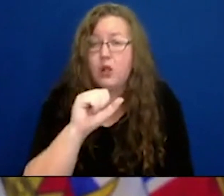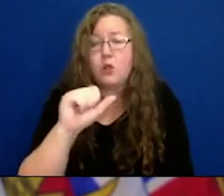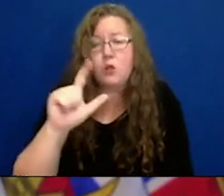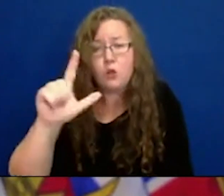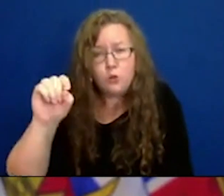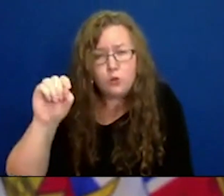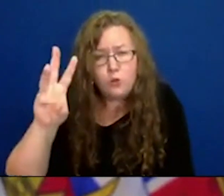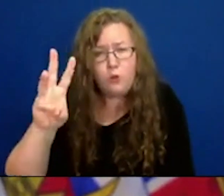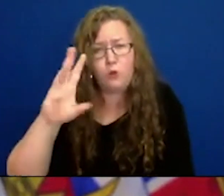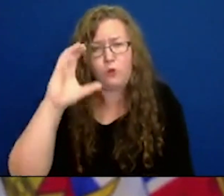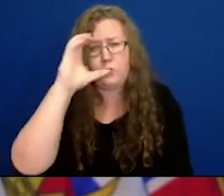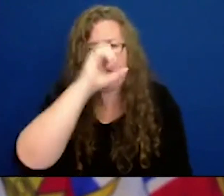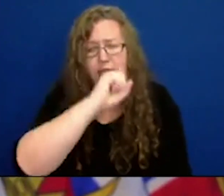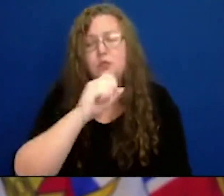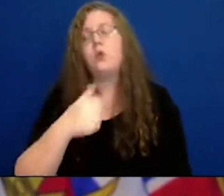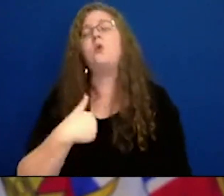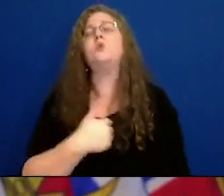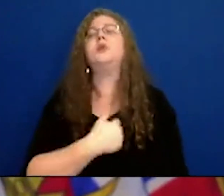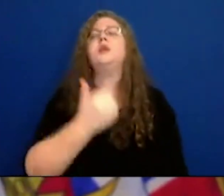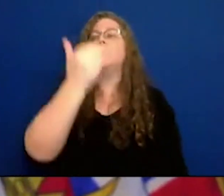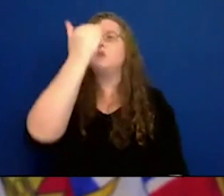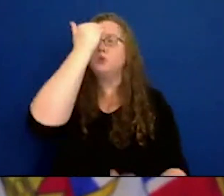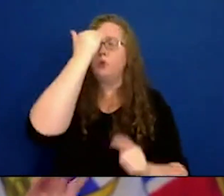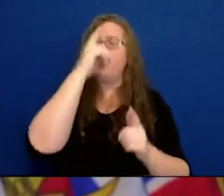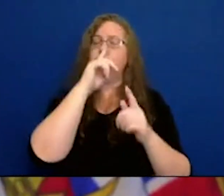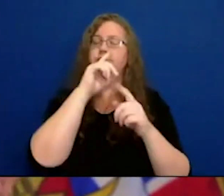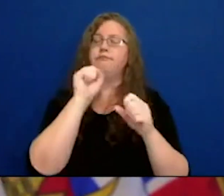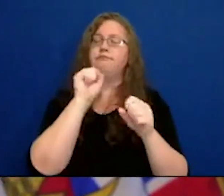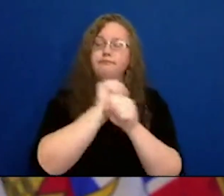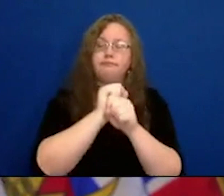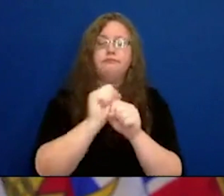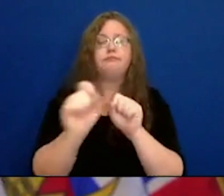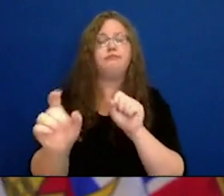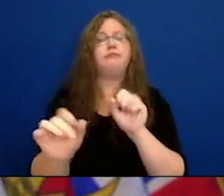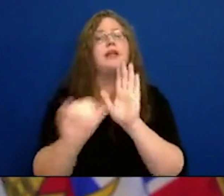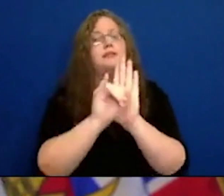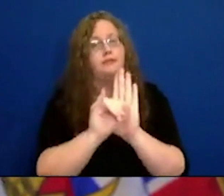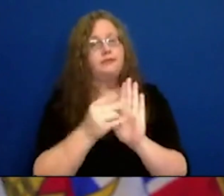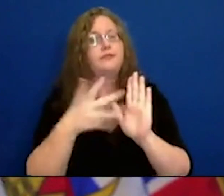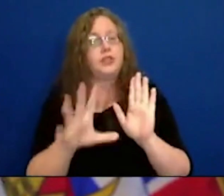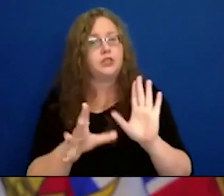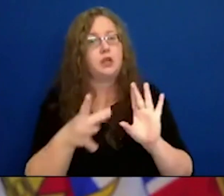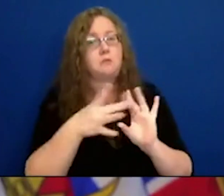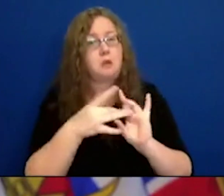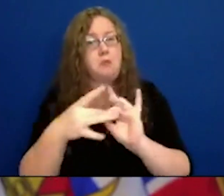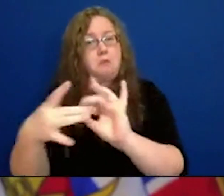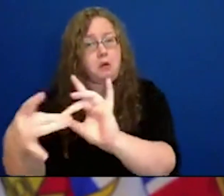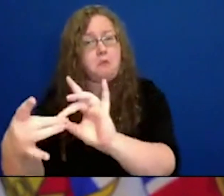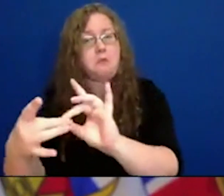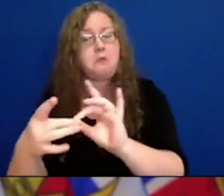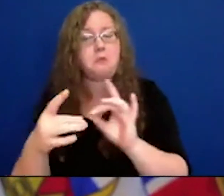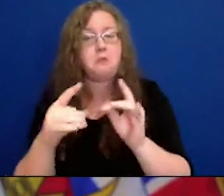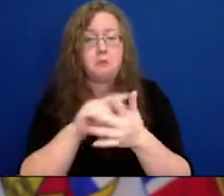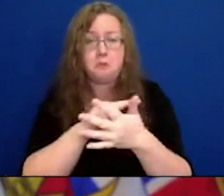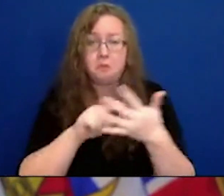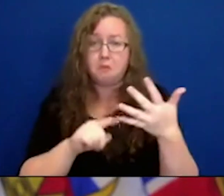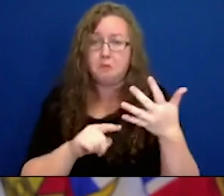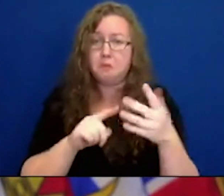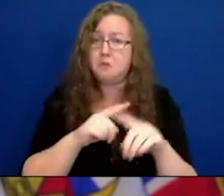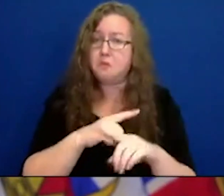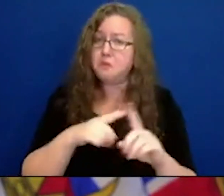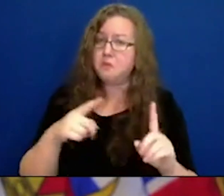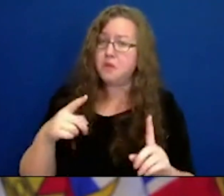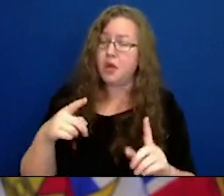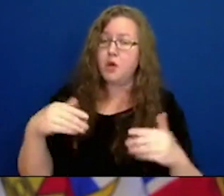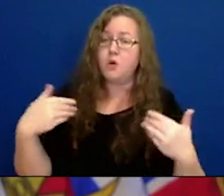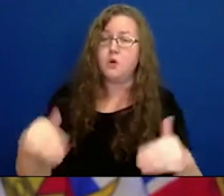we know that we have linked. And you know, I presented some of the pathways that we have seen happen. So what we do know is that